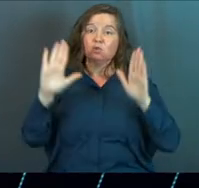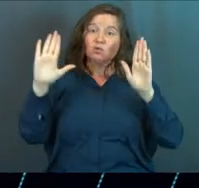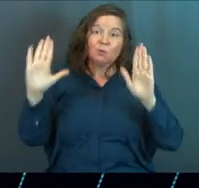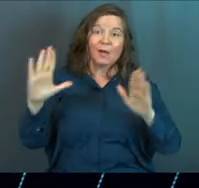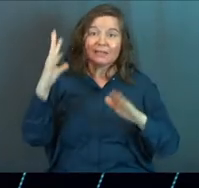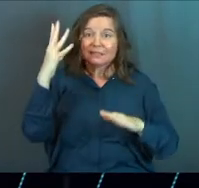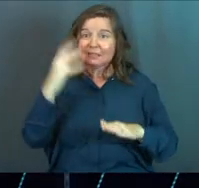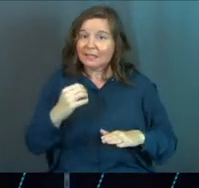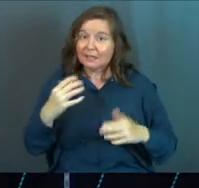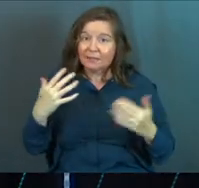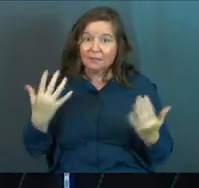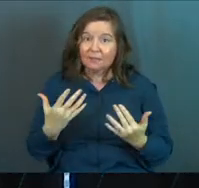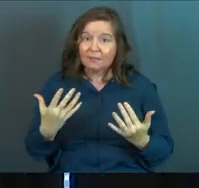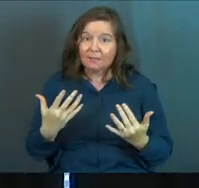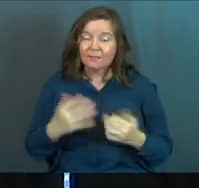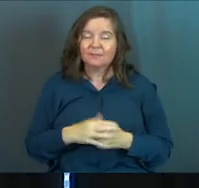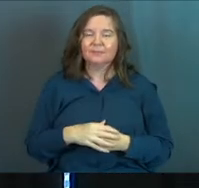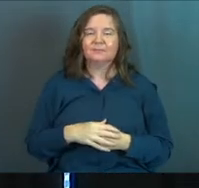sleep